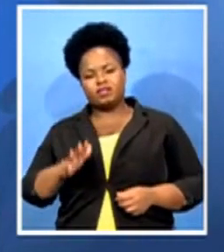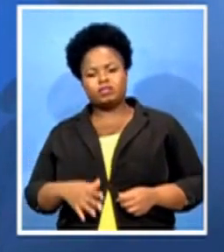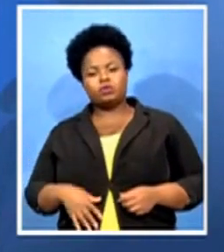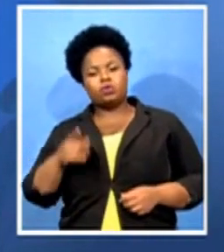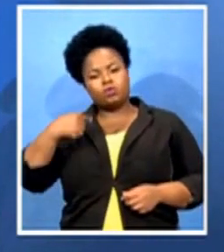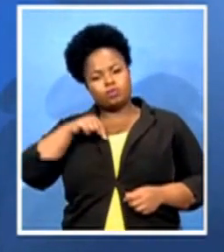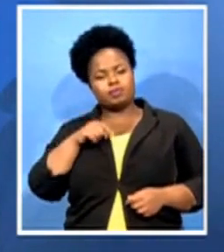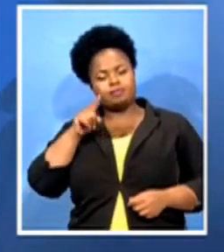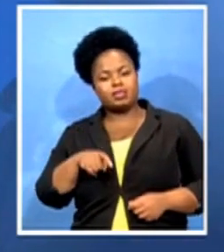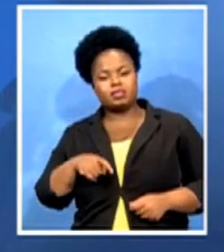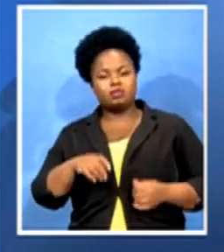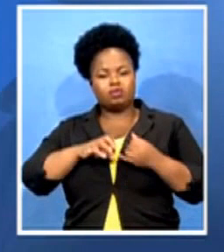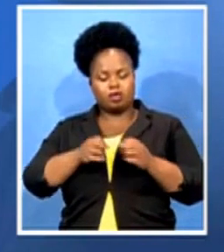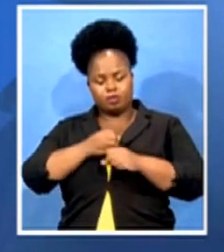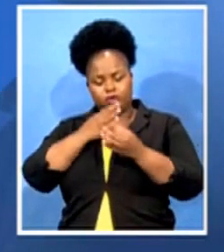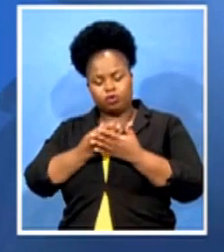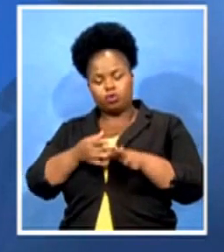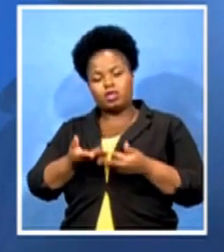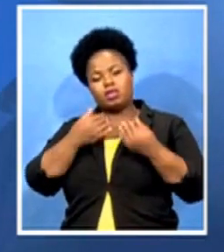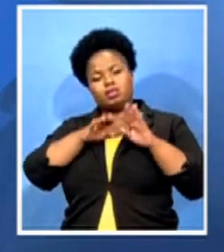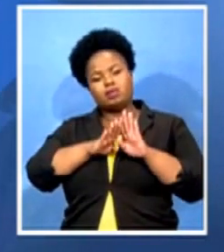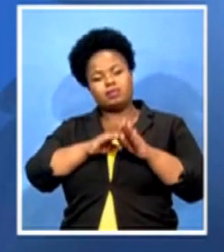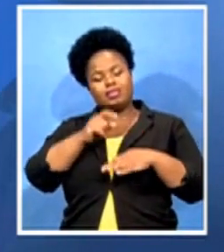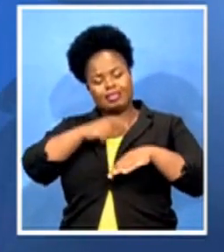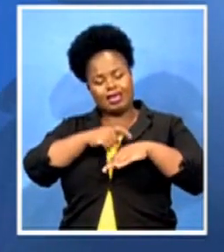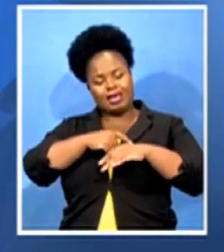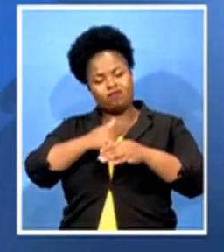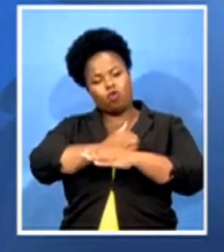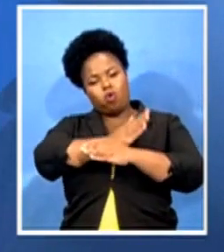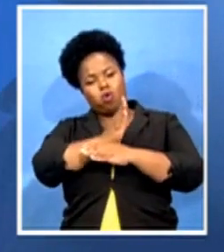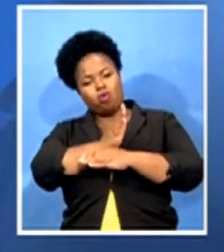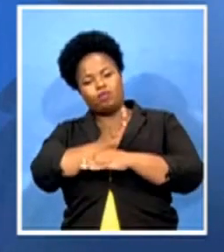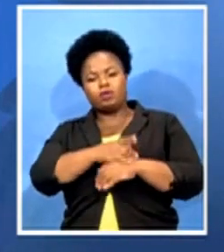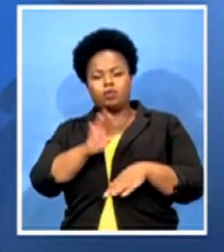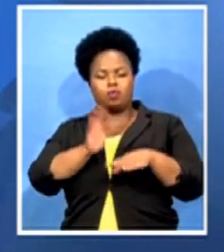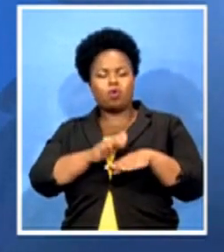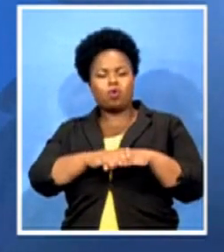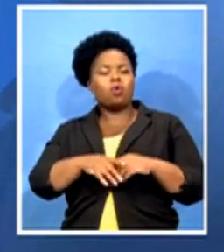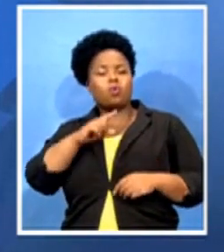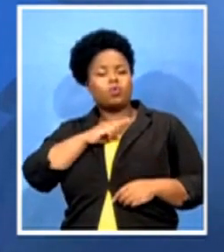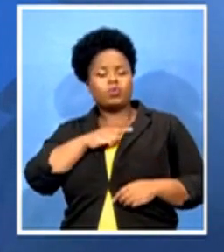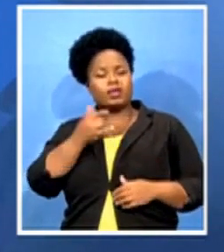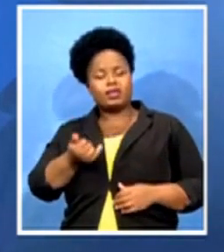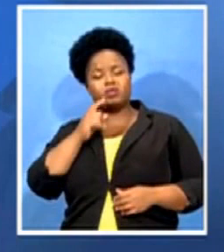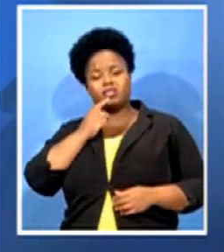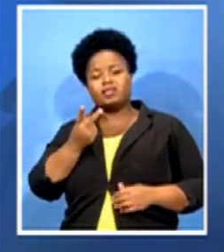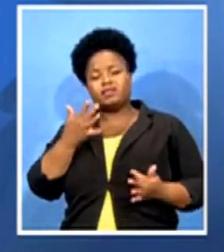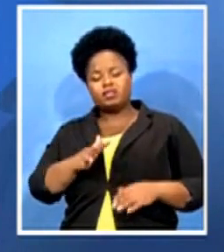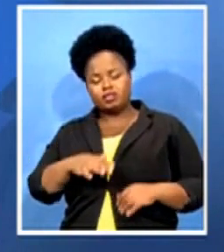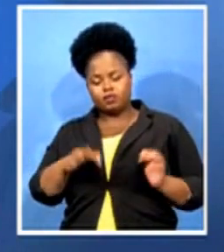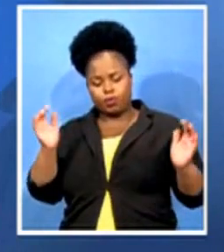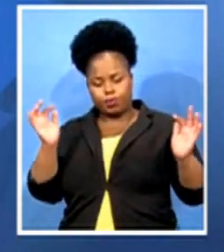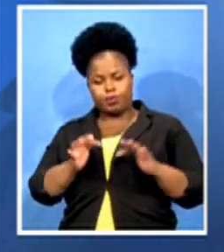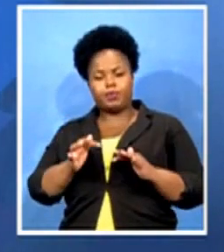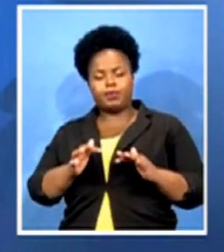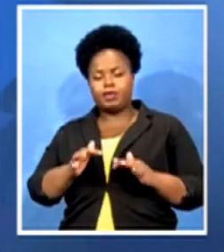KFQ and also extend these particular hours. We've already indicated that gatherings, especially gatherings, really. For me, I've been